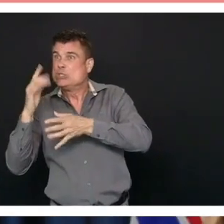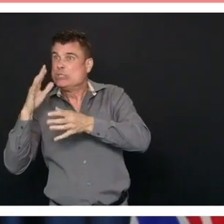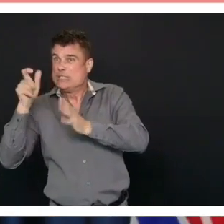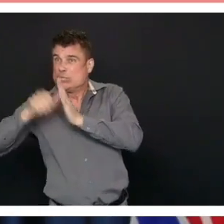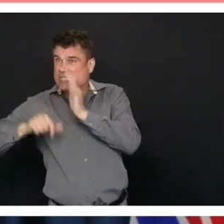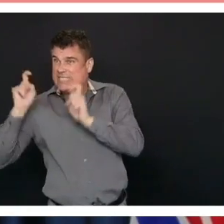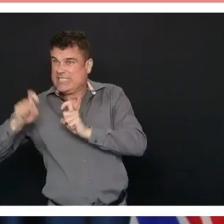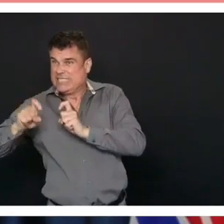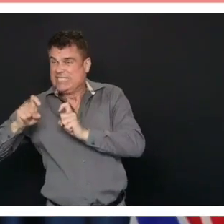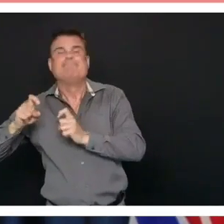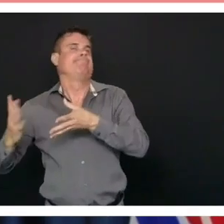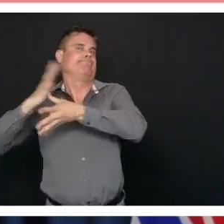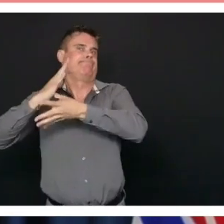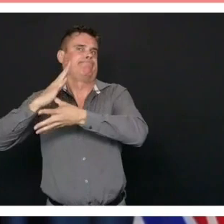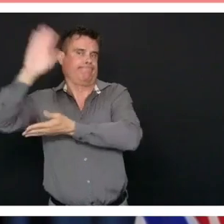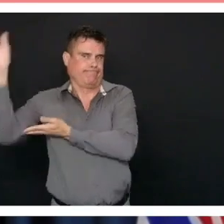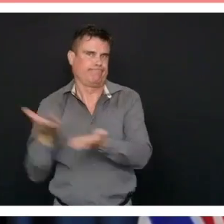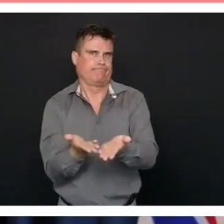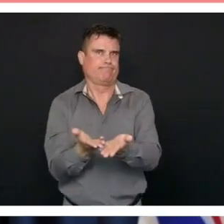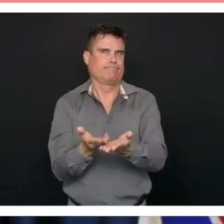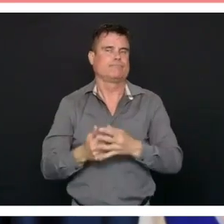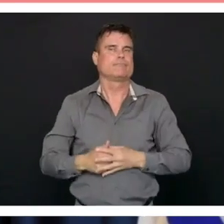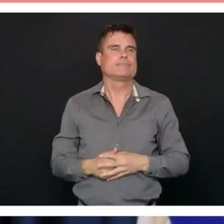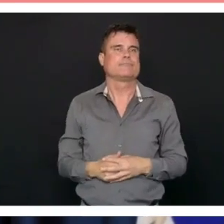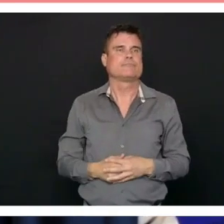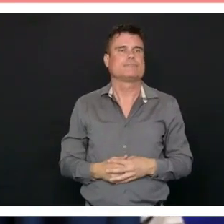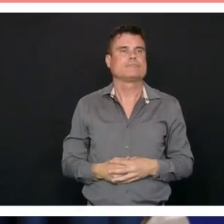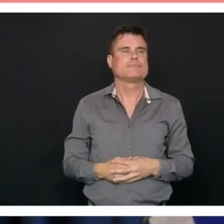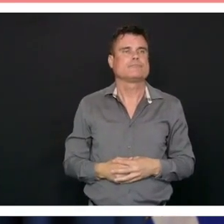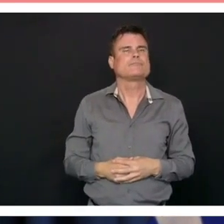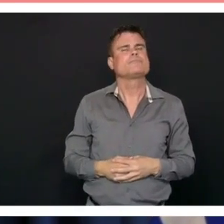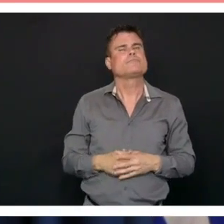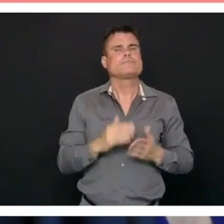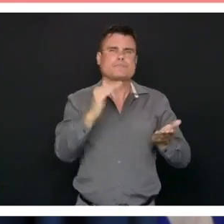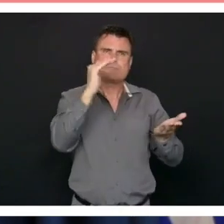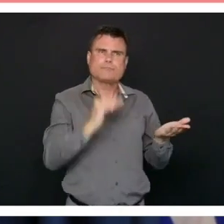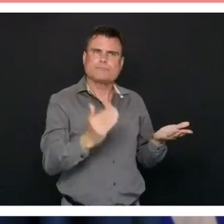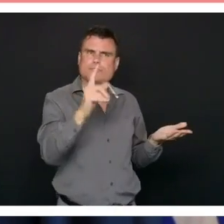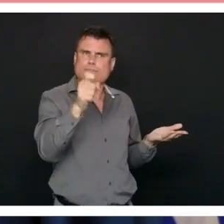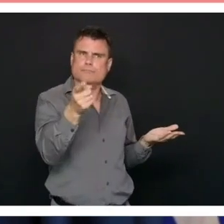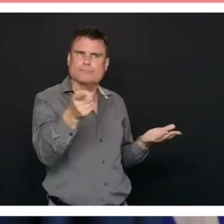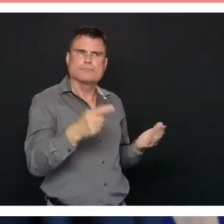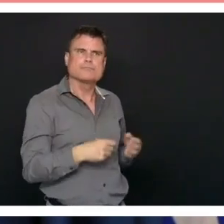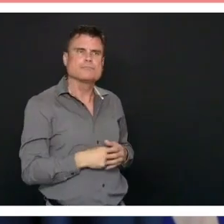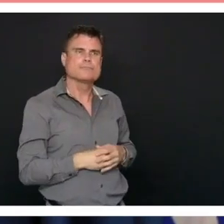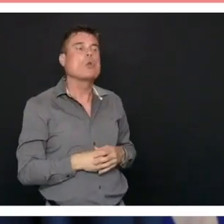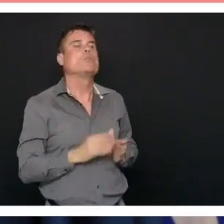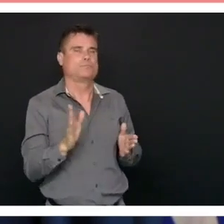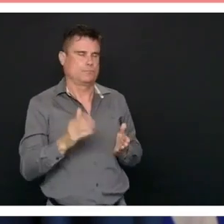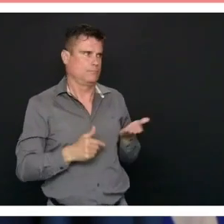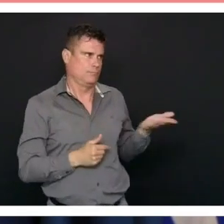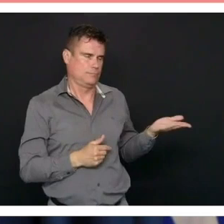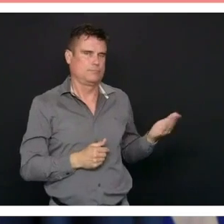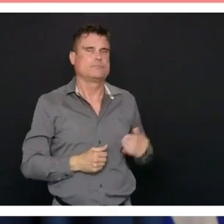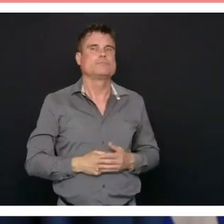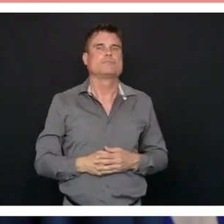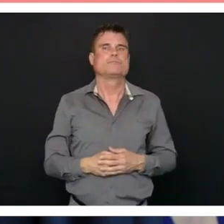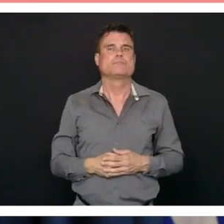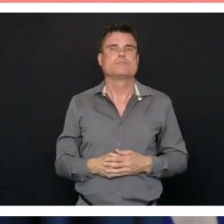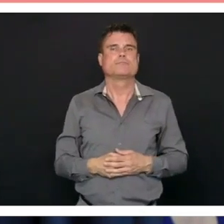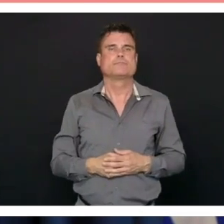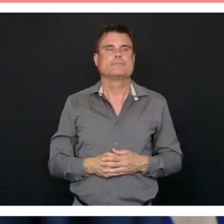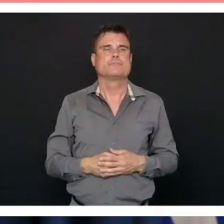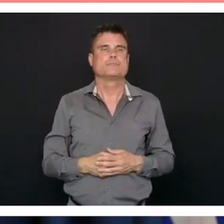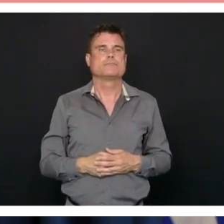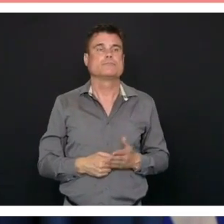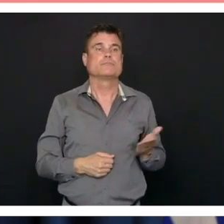Sure. Just to speak a little bit about some of the thinking that we have around what do we do if there's a resurgence and what proportion of beds